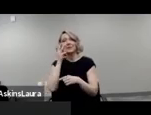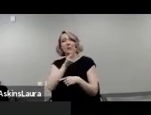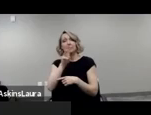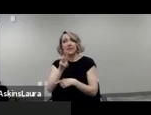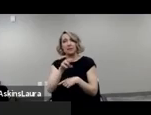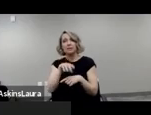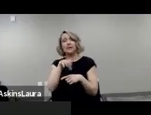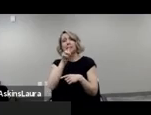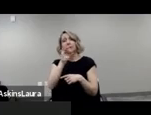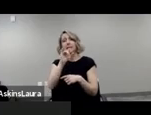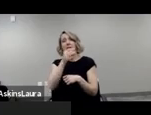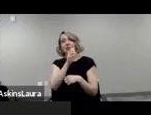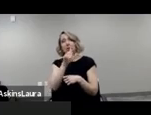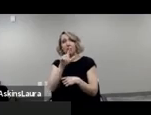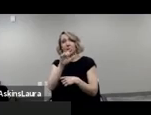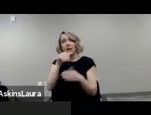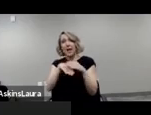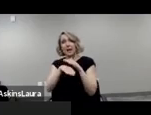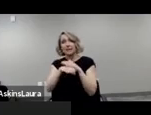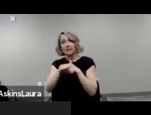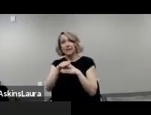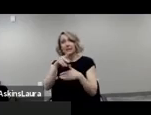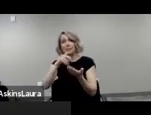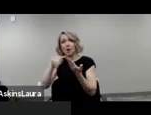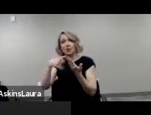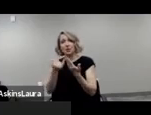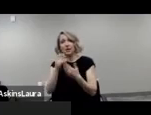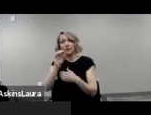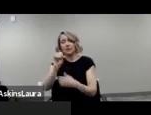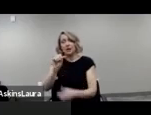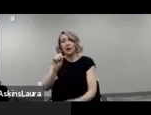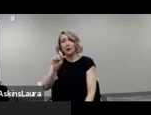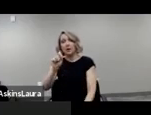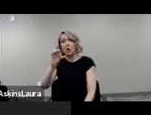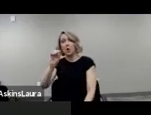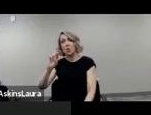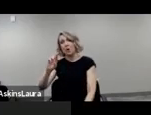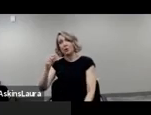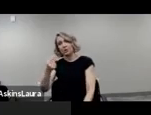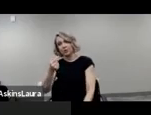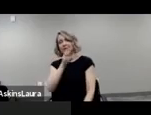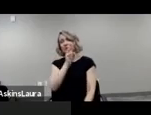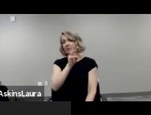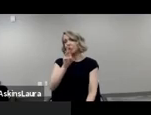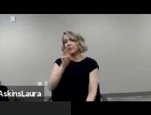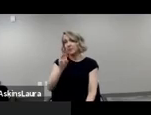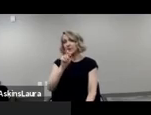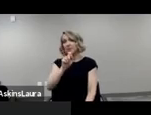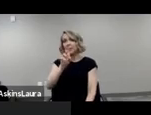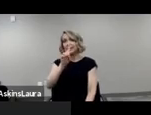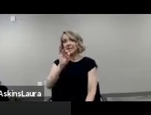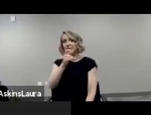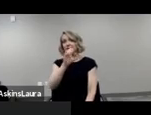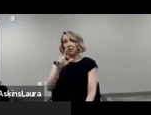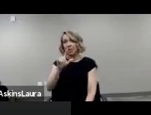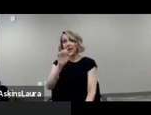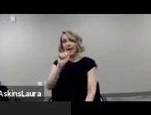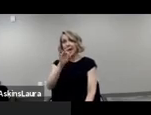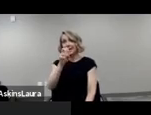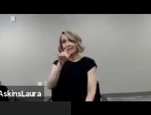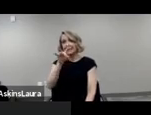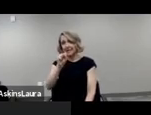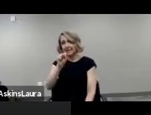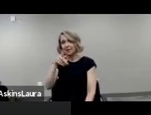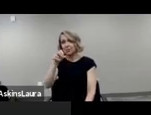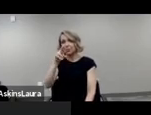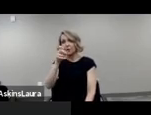digitalaccessprojects.org. Again, that's www.digitalaccessprojects